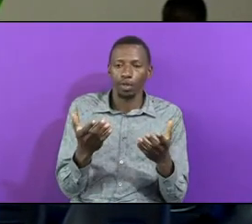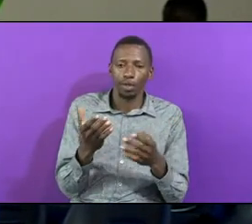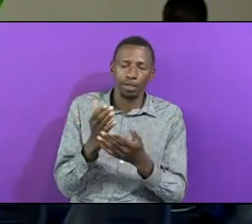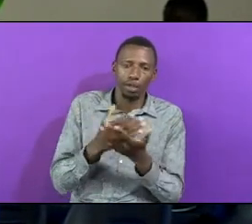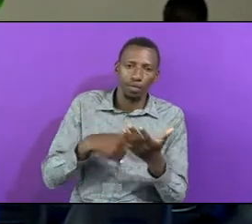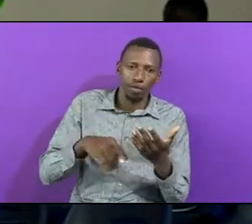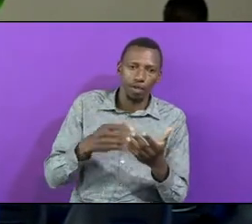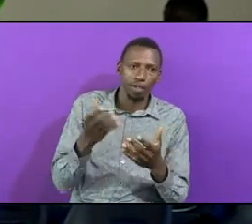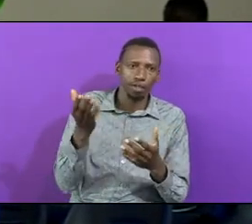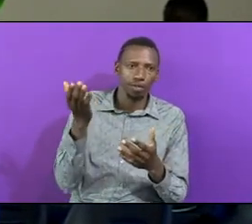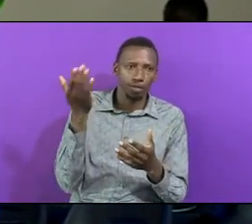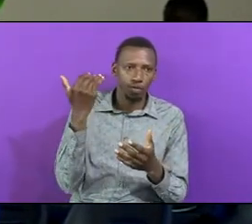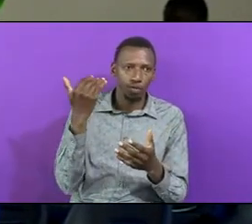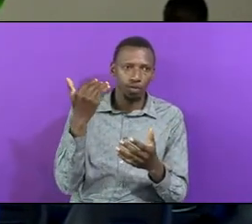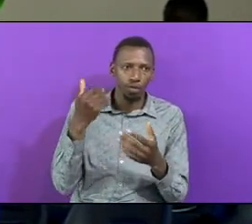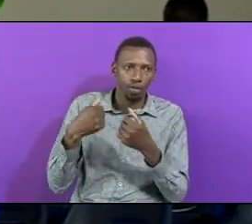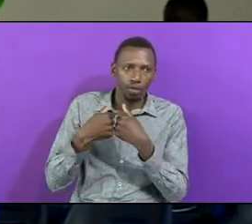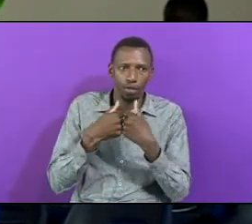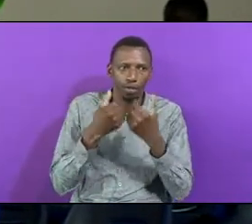There But The Arm Of